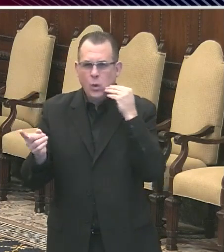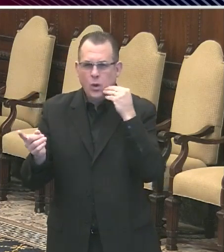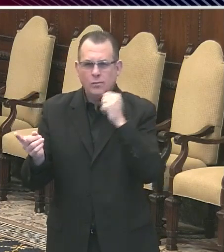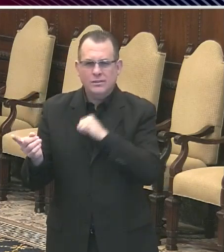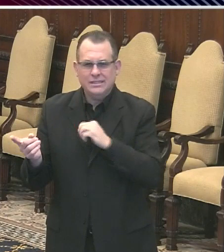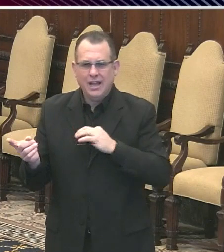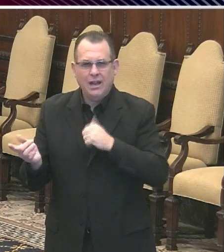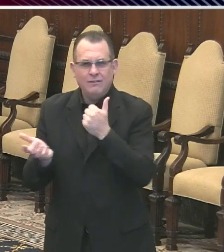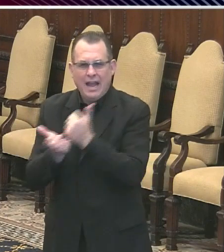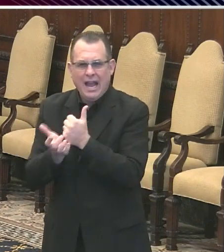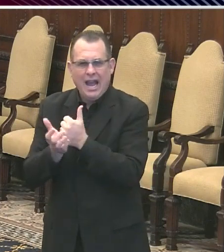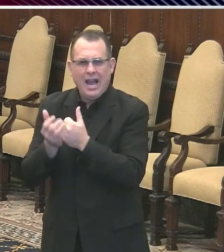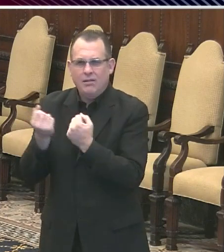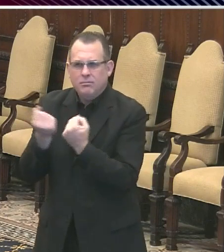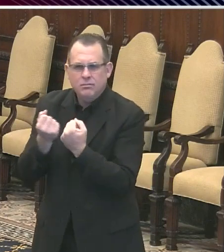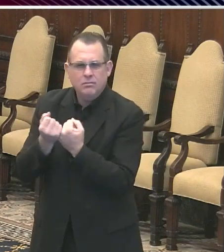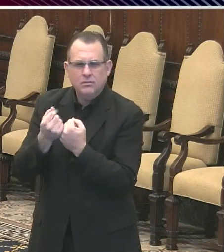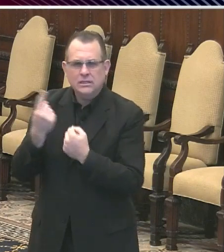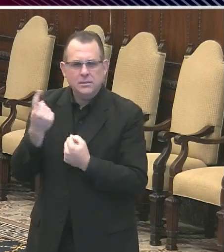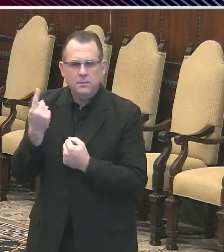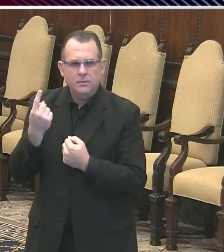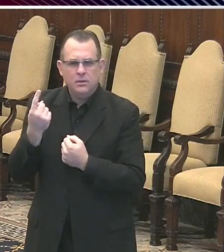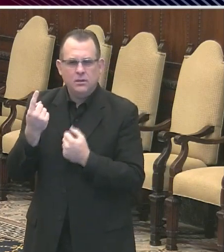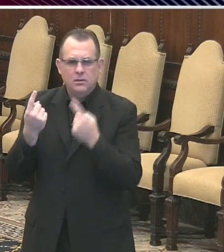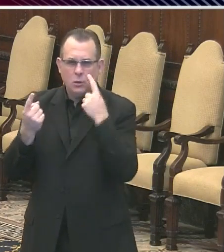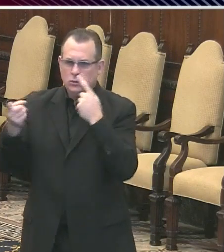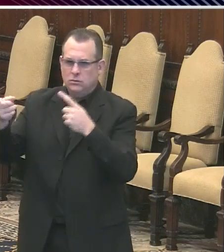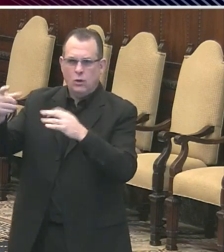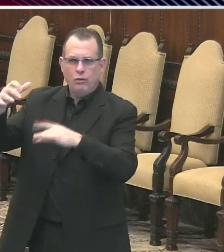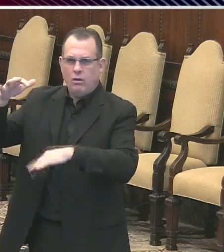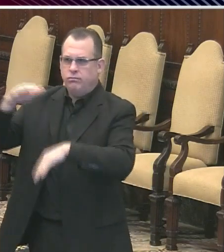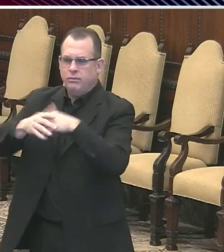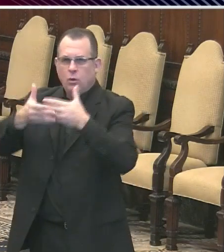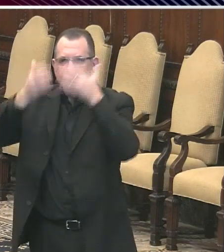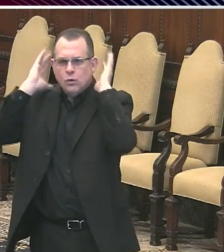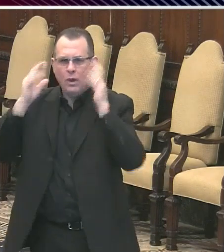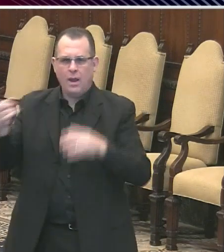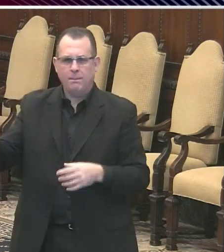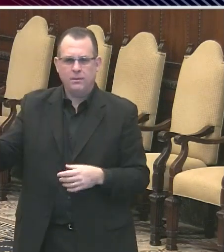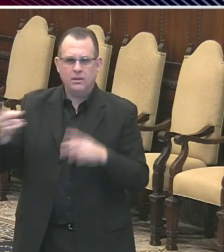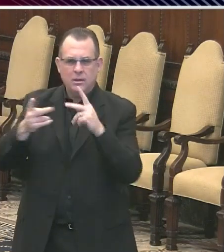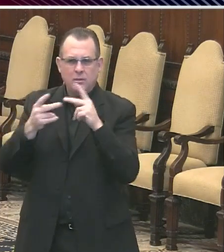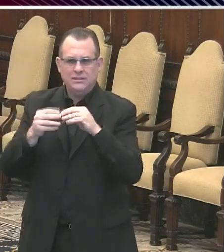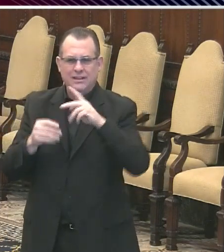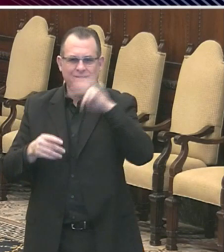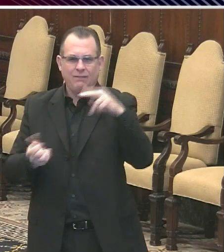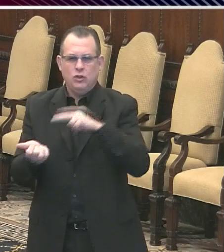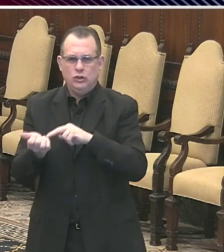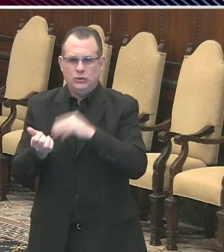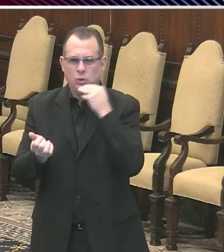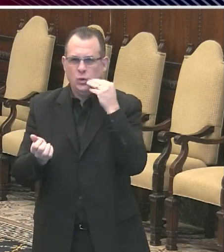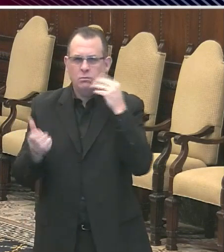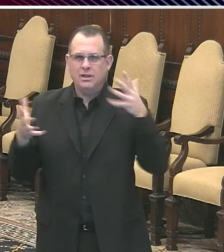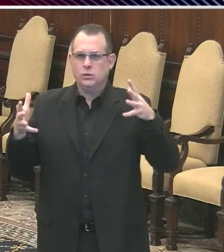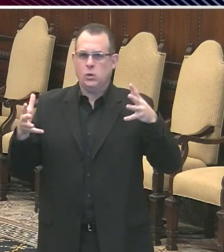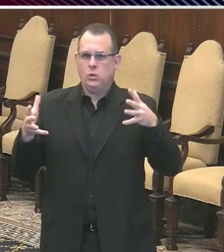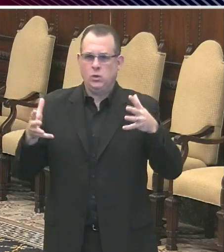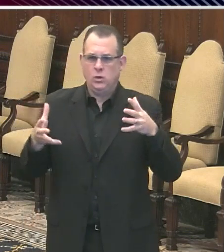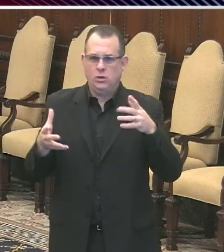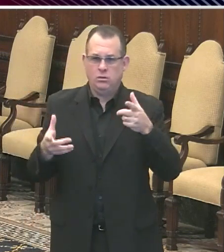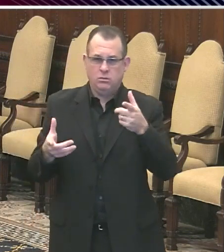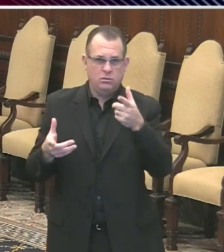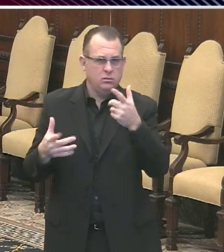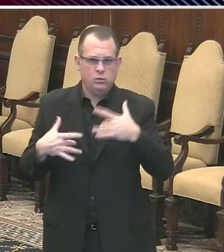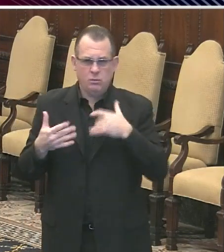you know, help because their capacity was the Philadelphia nursing home. What's the status of that, and are there any other